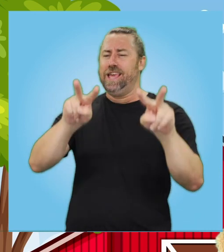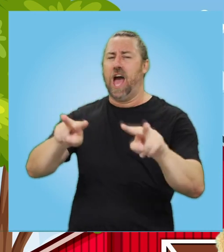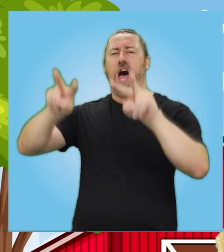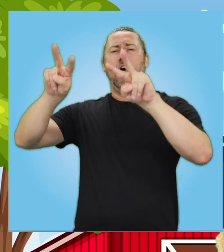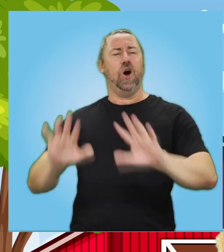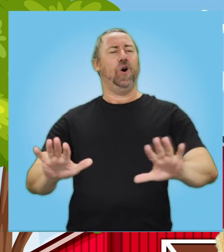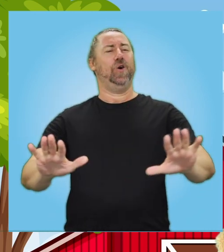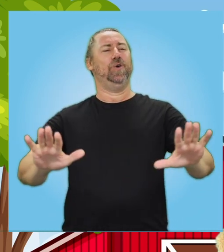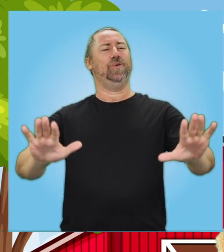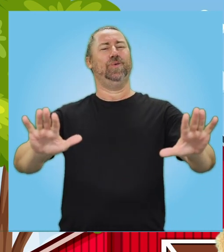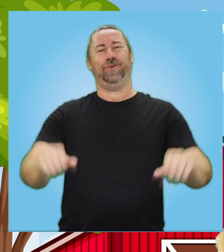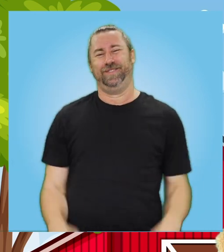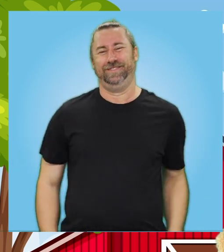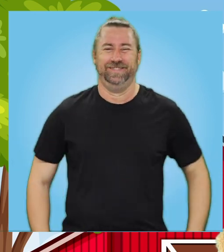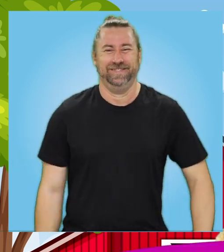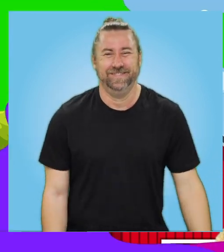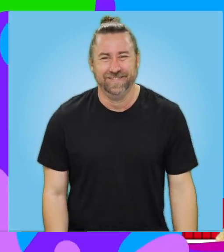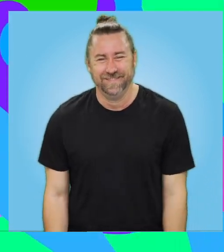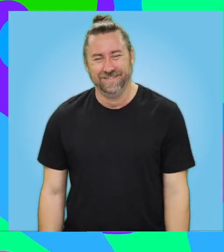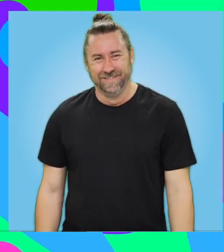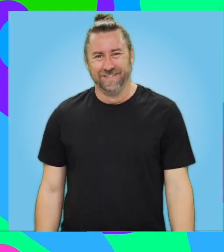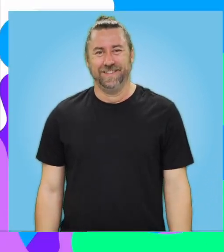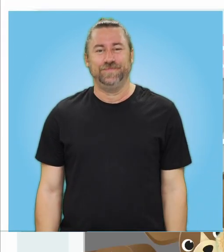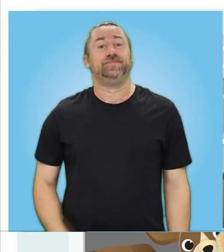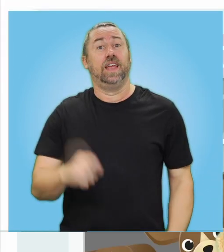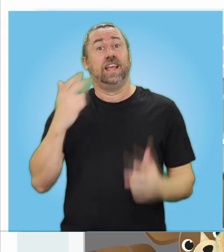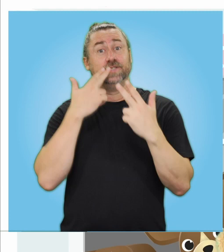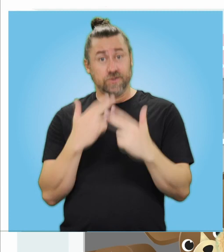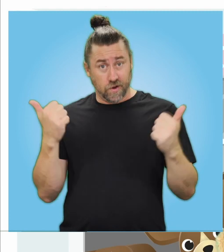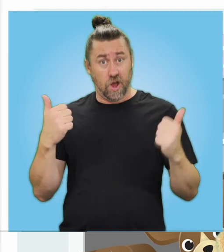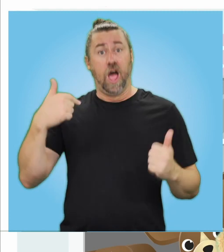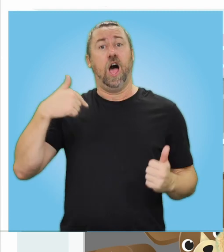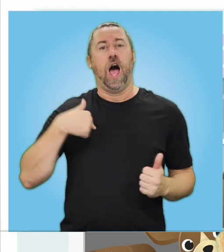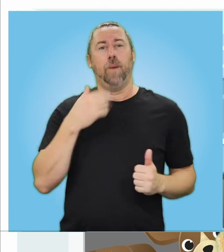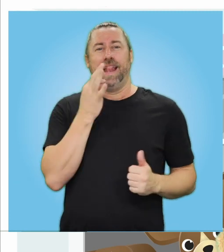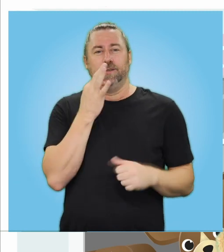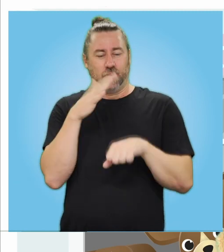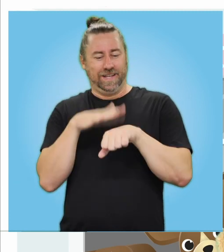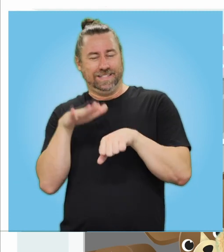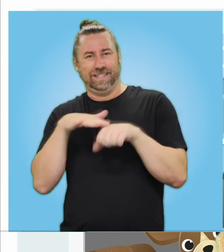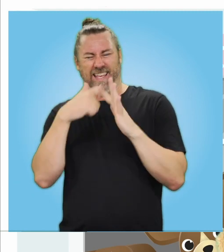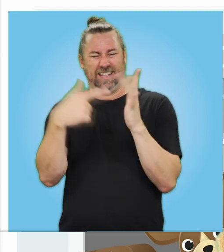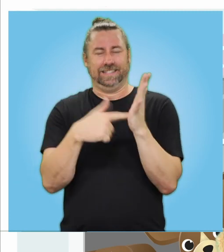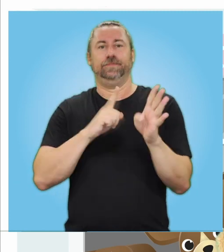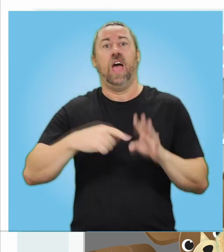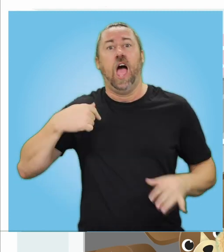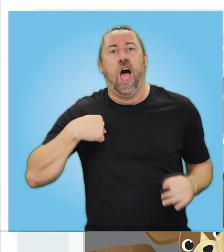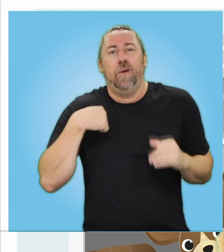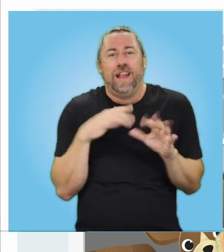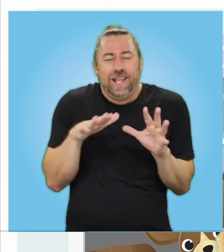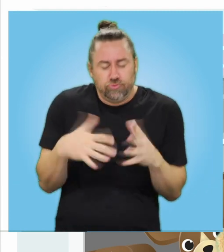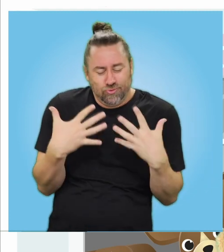-E-I-O. This next song is called I'm a Little Kitty. I'm a little